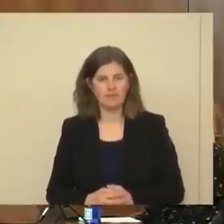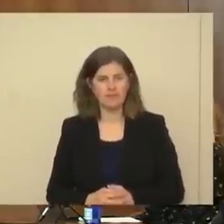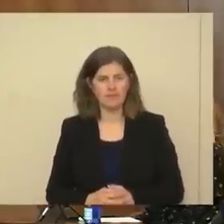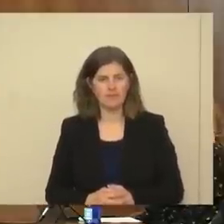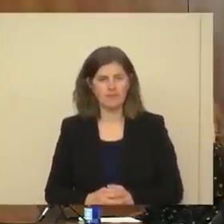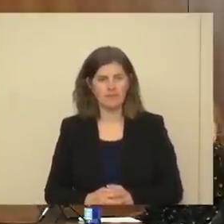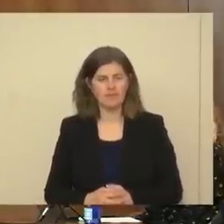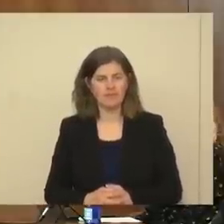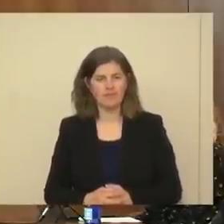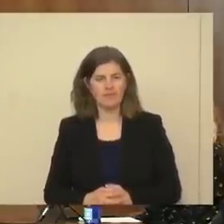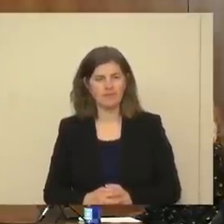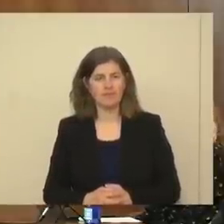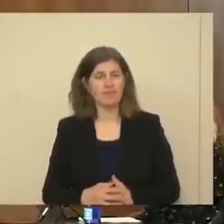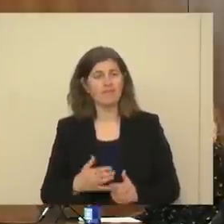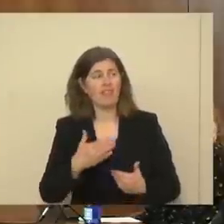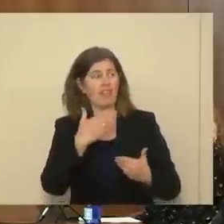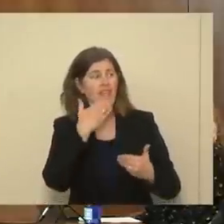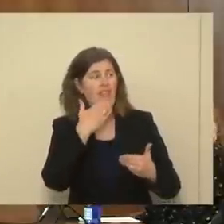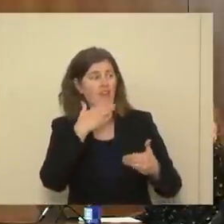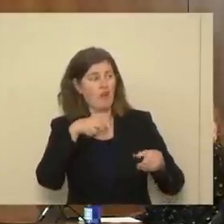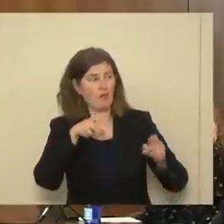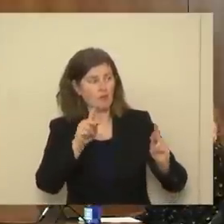Hello, thanks for this opportunity.